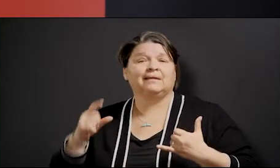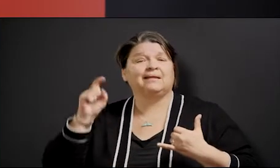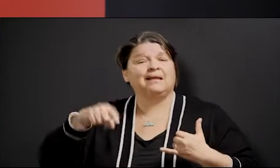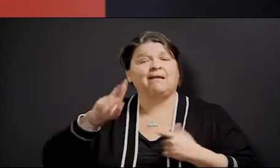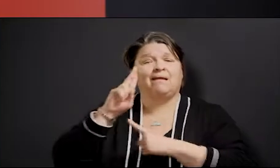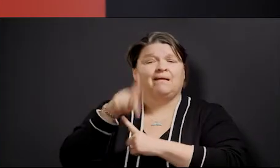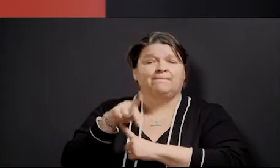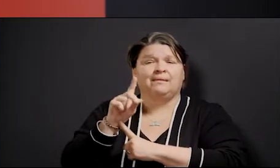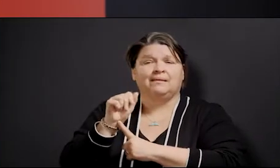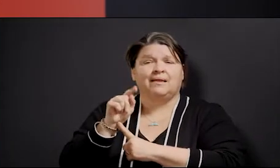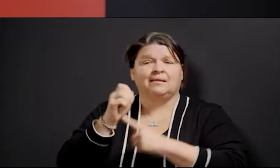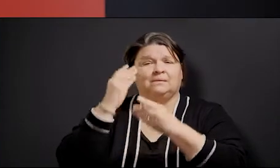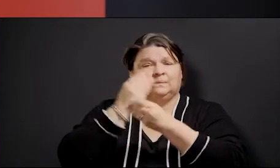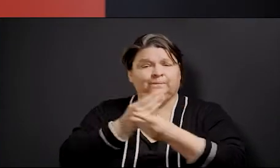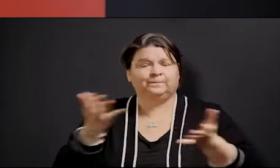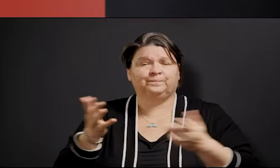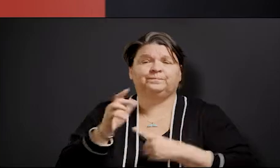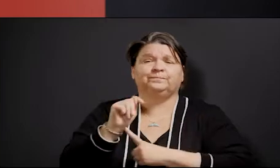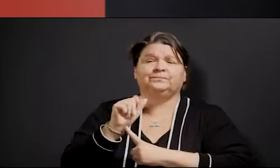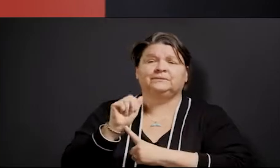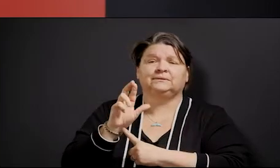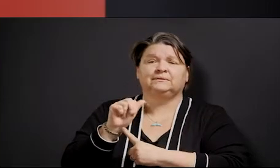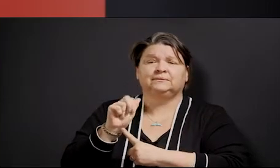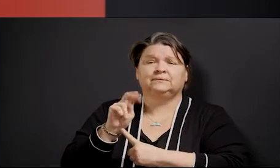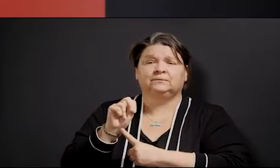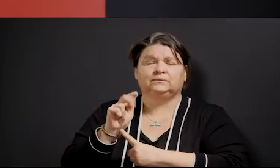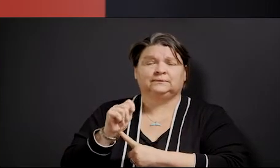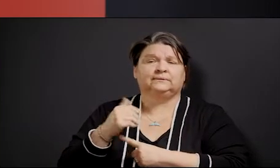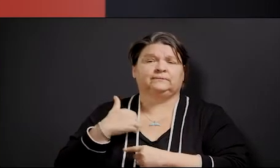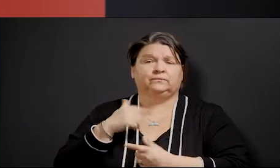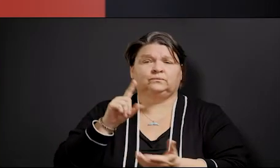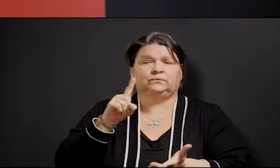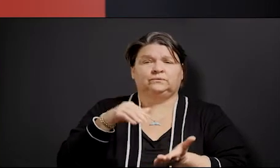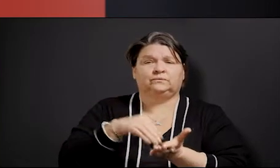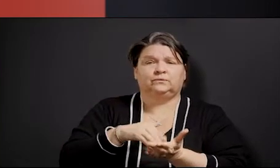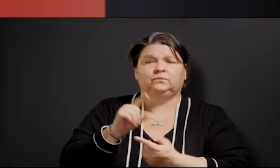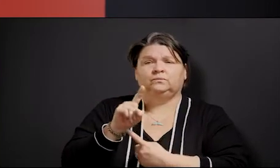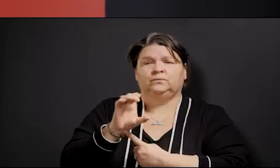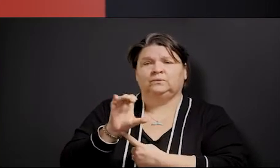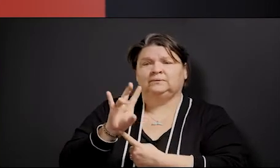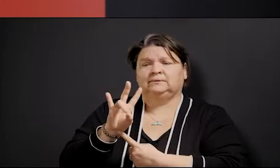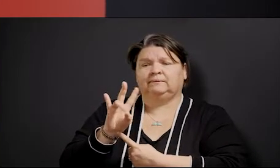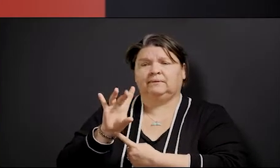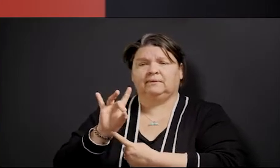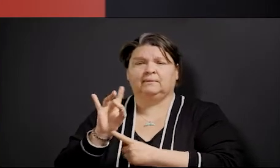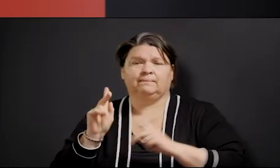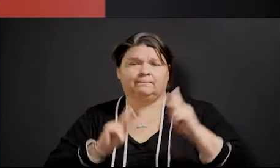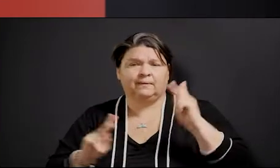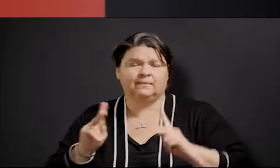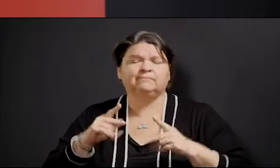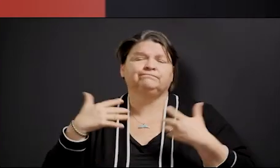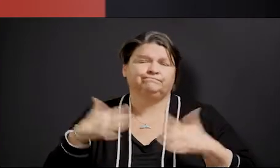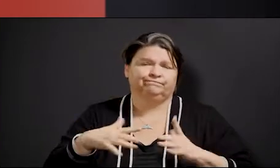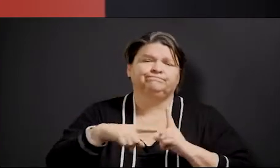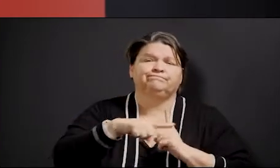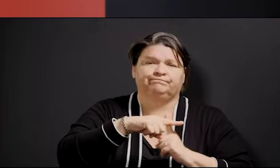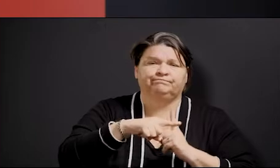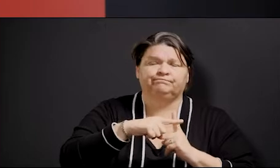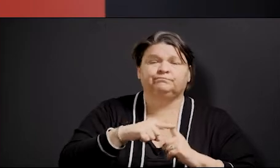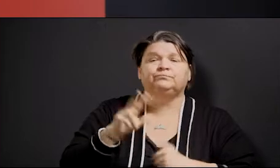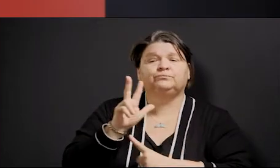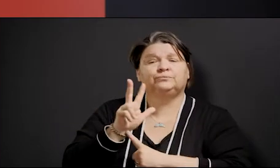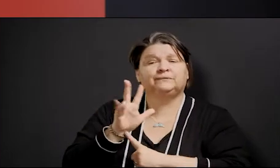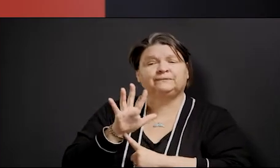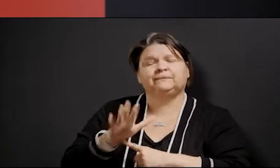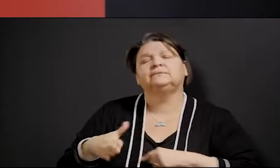has 1,178 positive cases, 35 fatalities, and